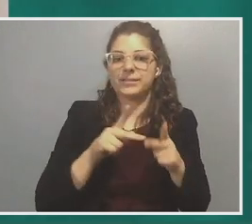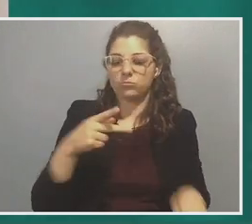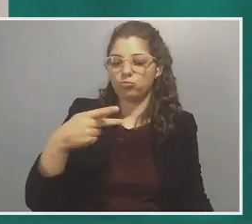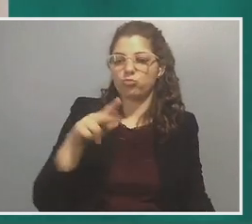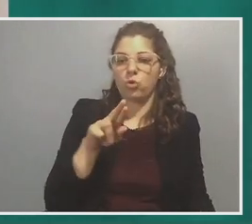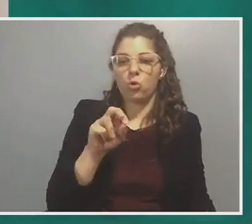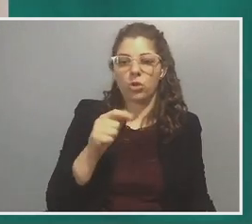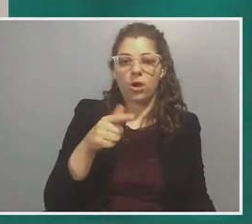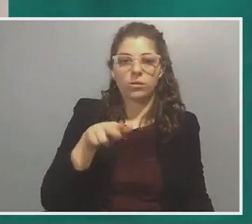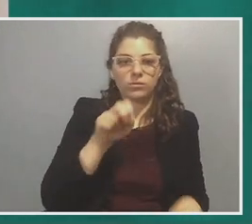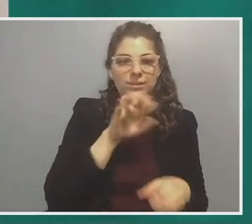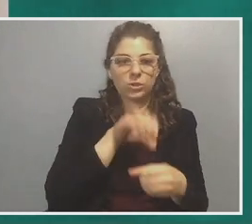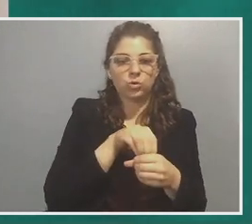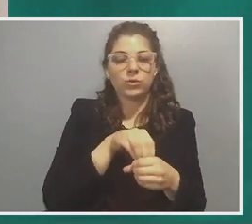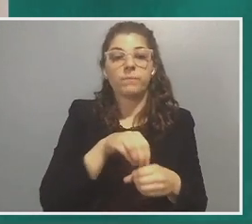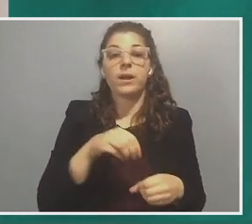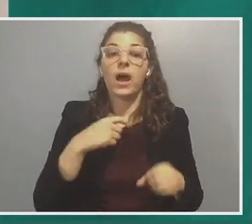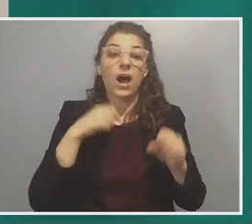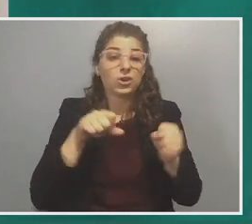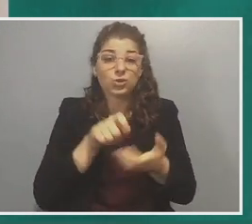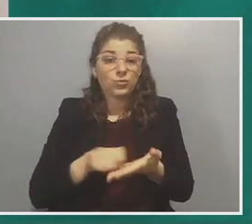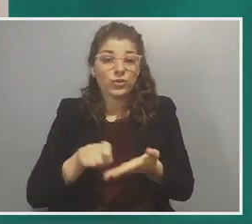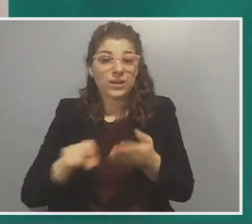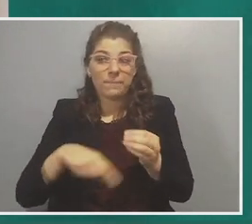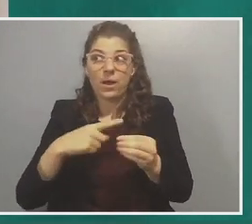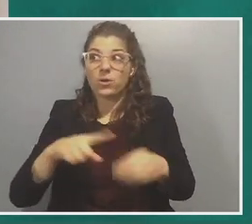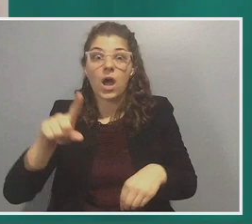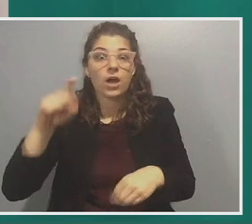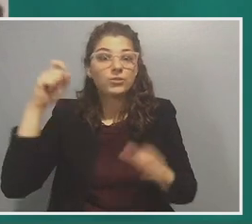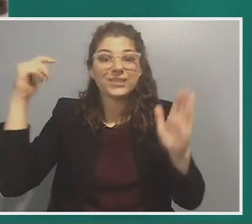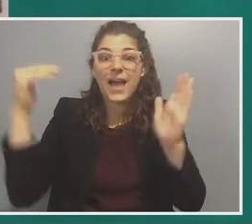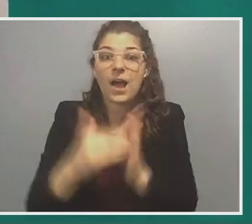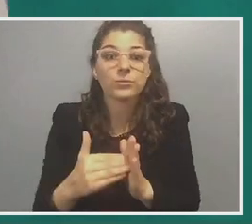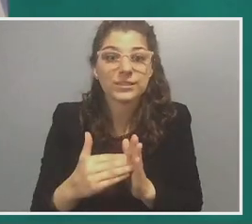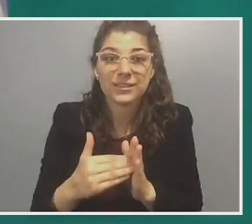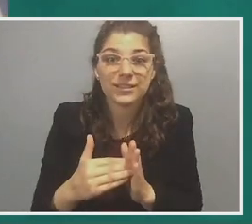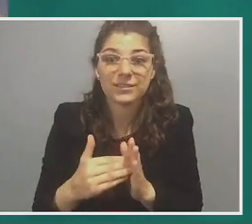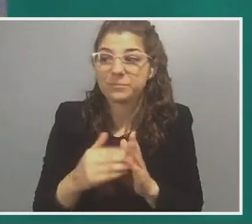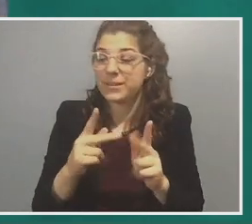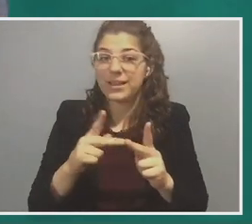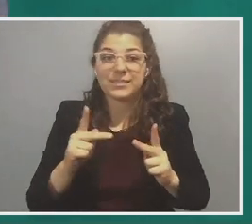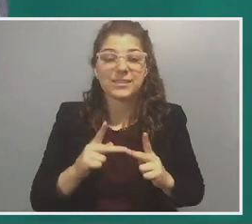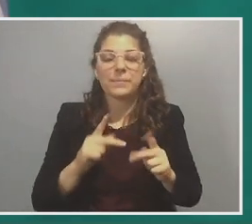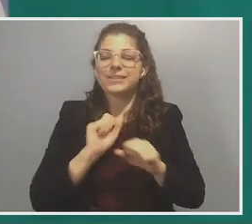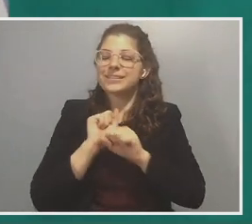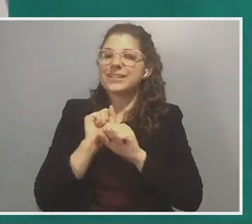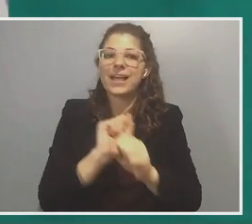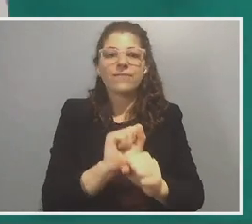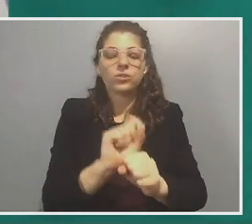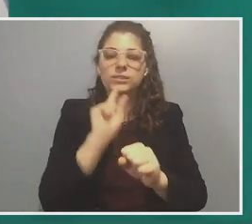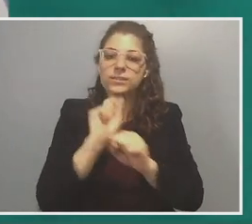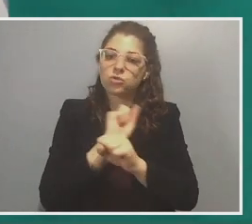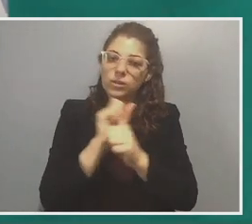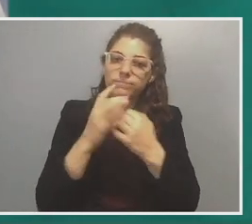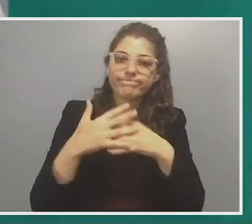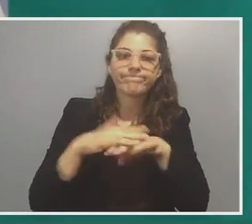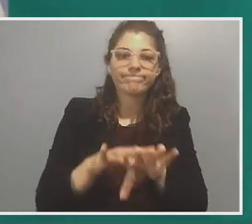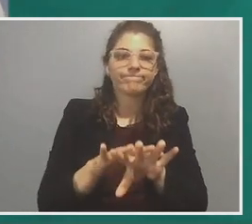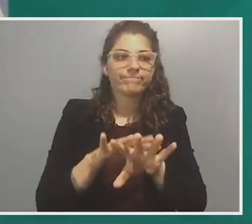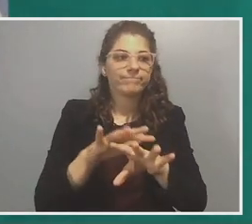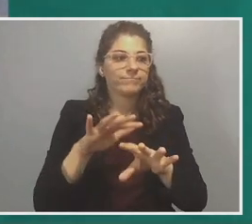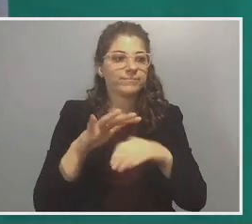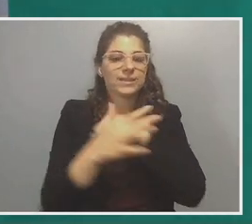and, but I could have written about a hundred thousand and nine, right? Like slavery is etched into the landscape of this country in